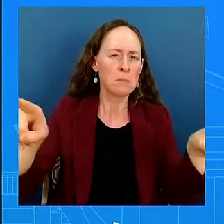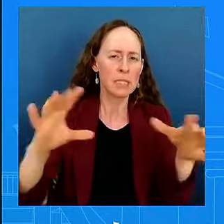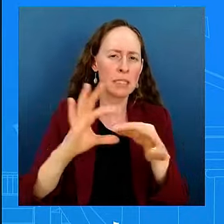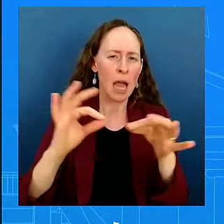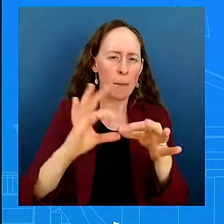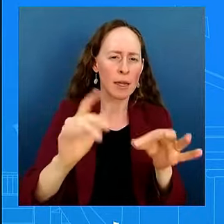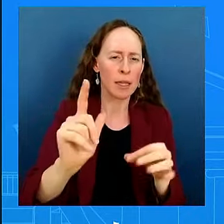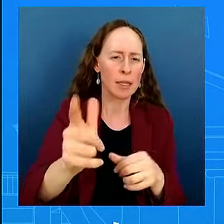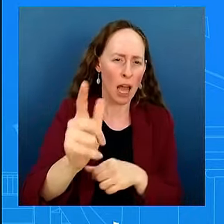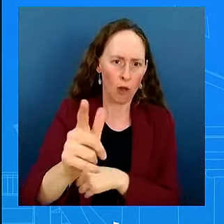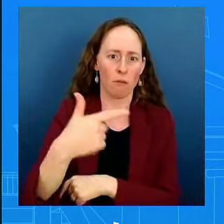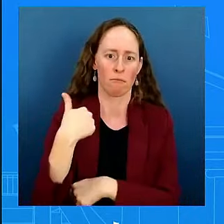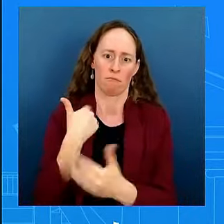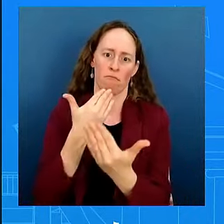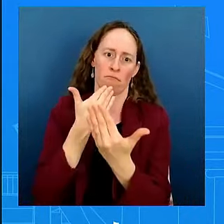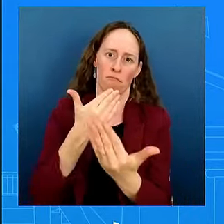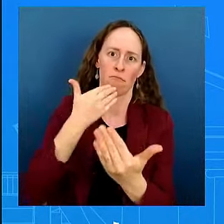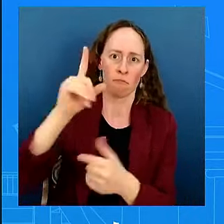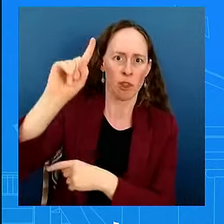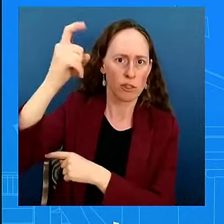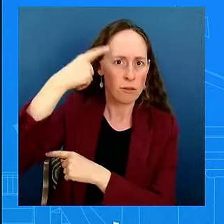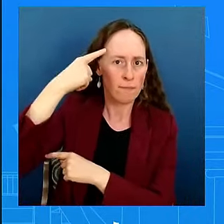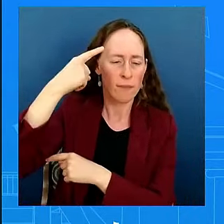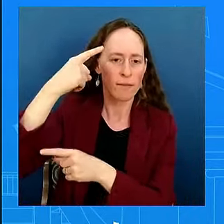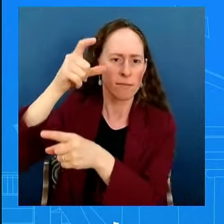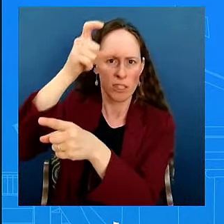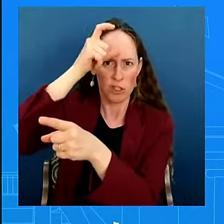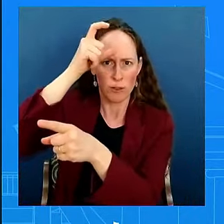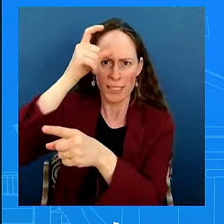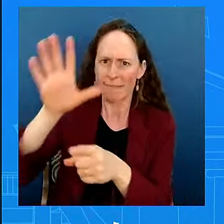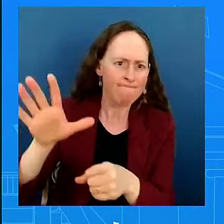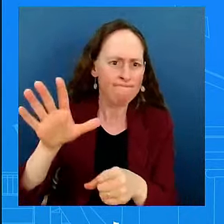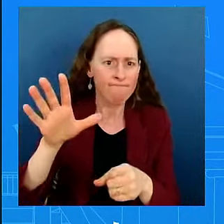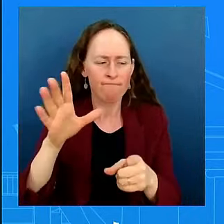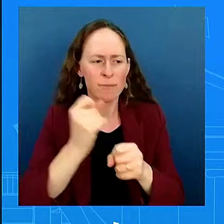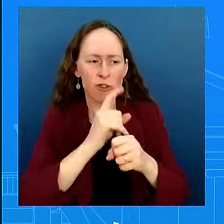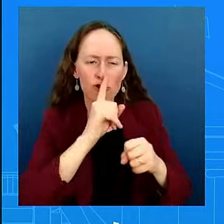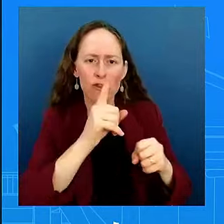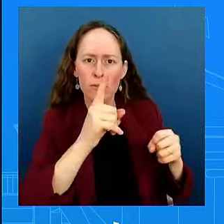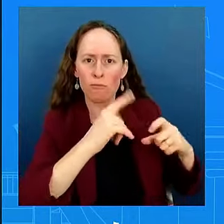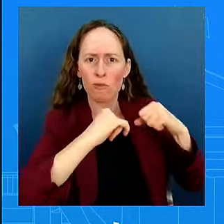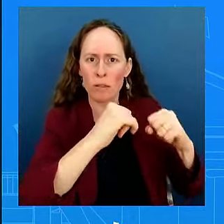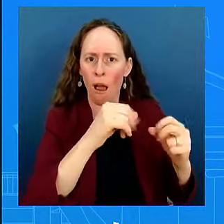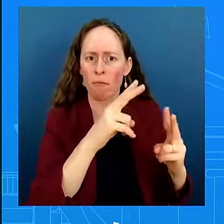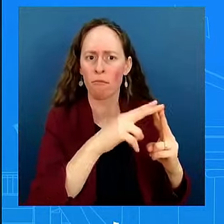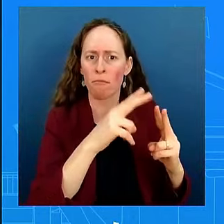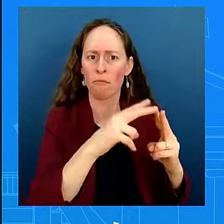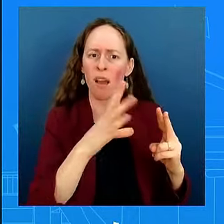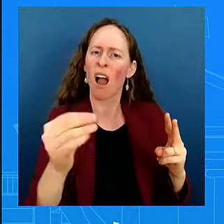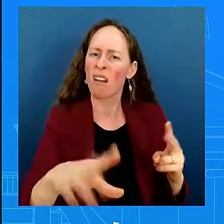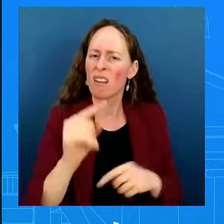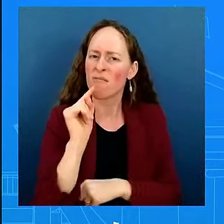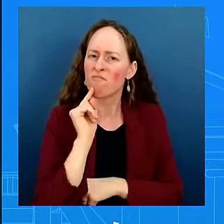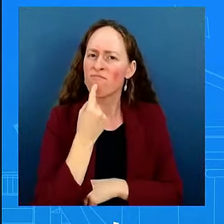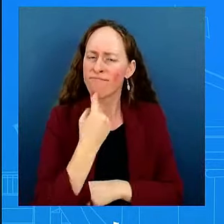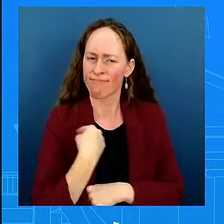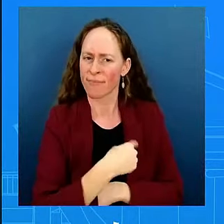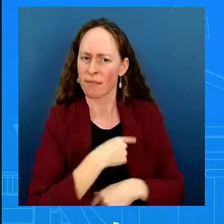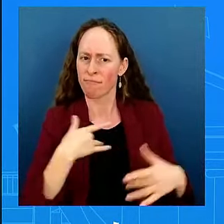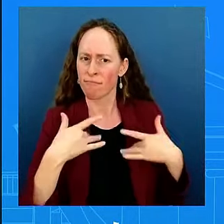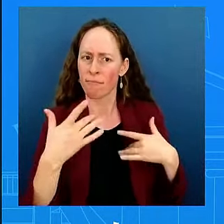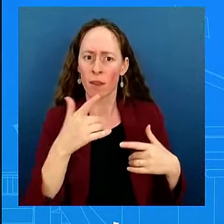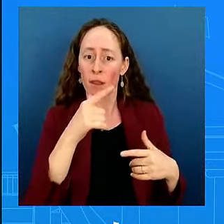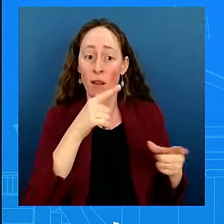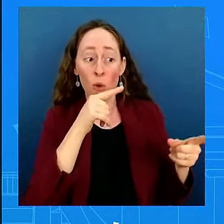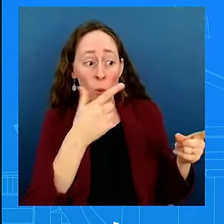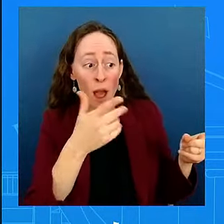This is a serious matter. And we are holding those responsible accountable. And they are holding, to be more clear, those